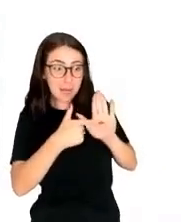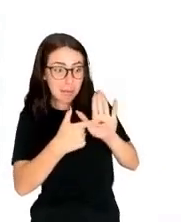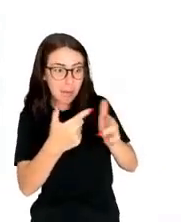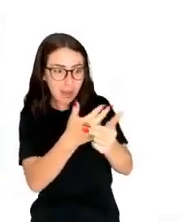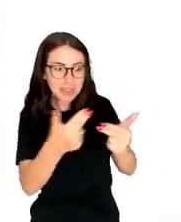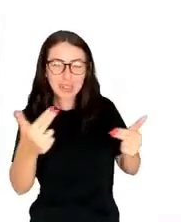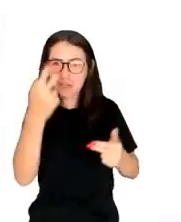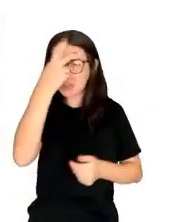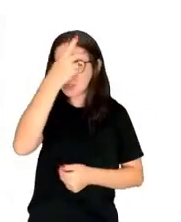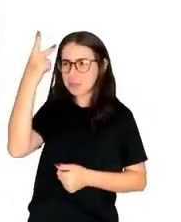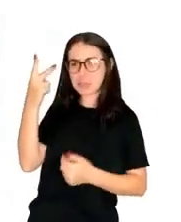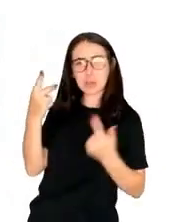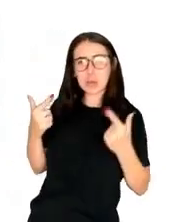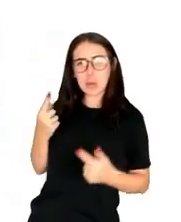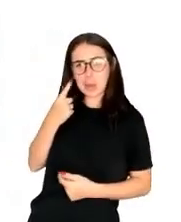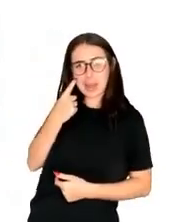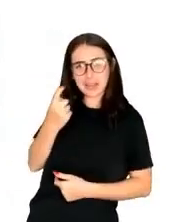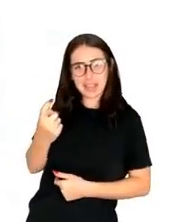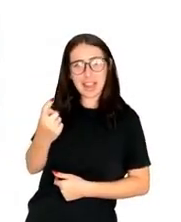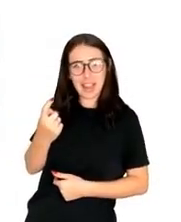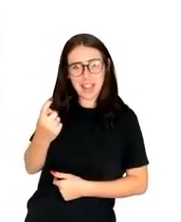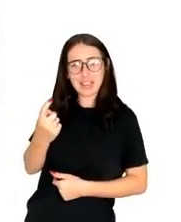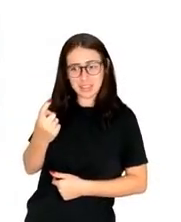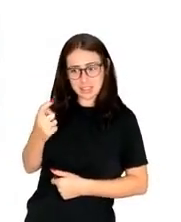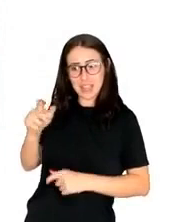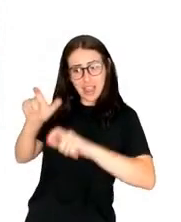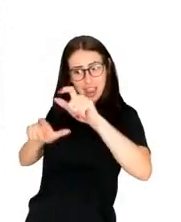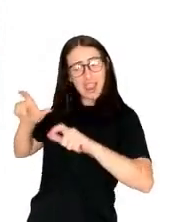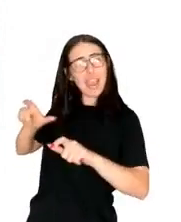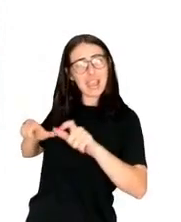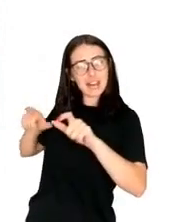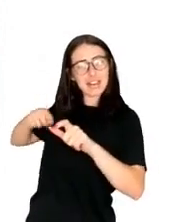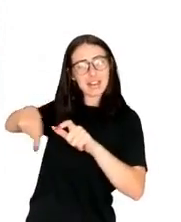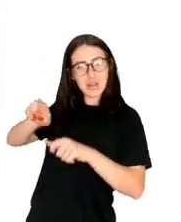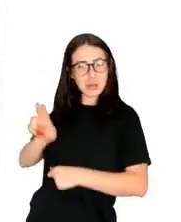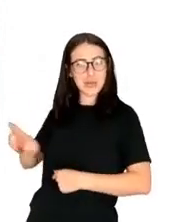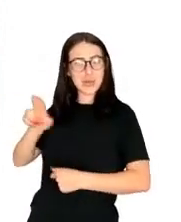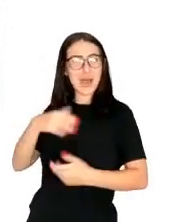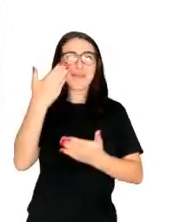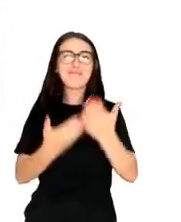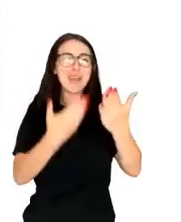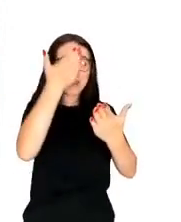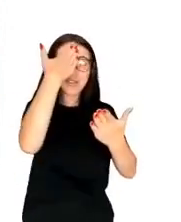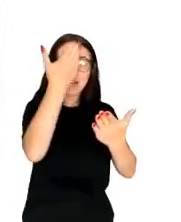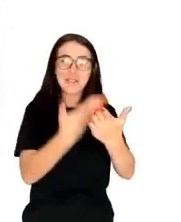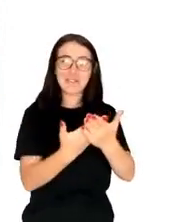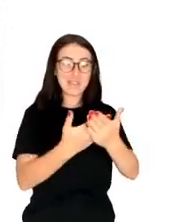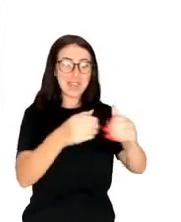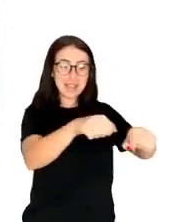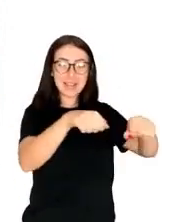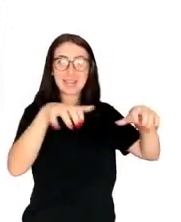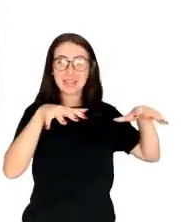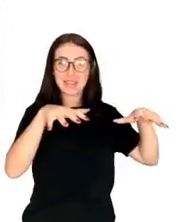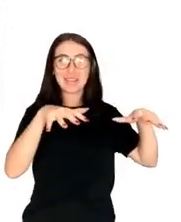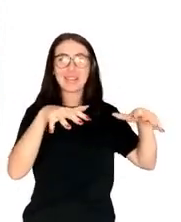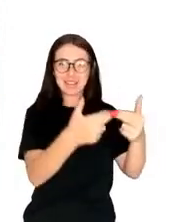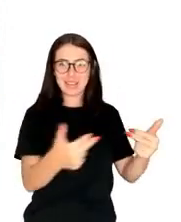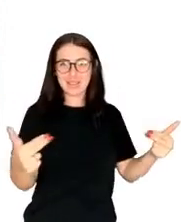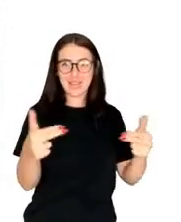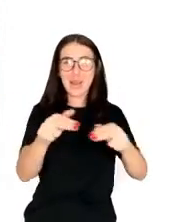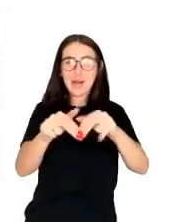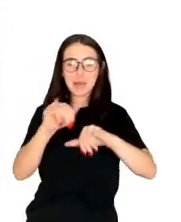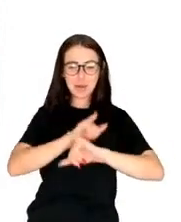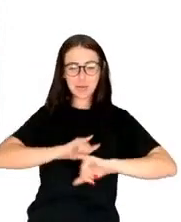your audience. With ads, it hardly matters. They didn't come for the ads anyway. So, you know, showing an ad that